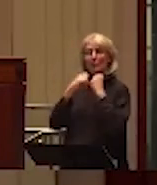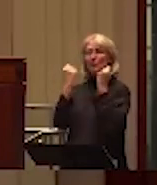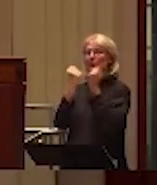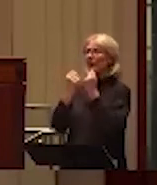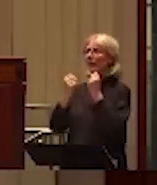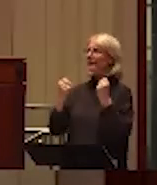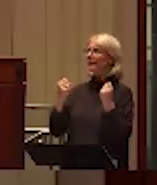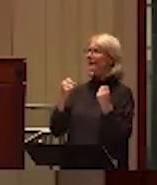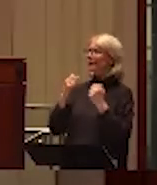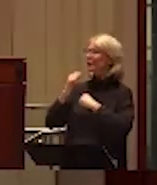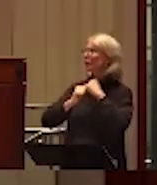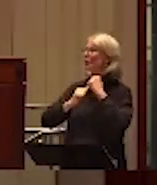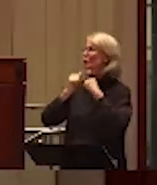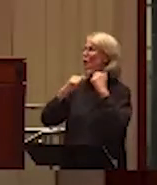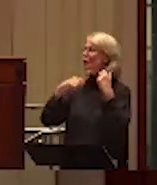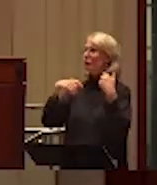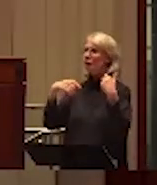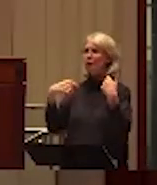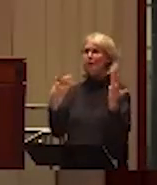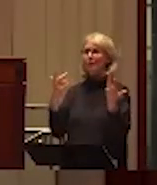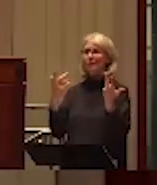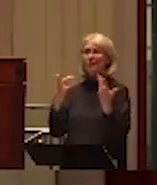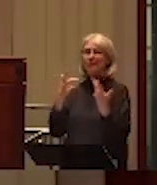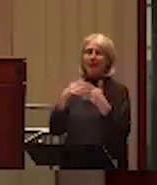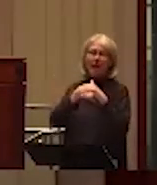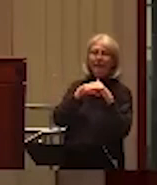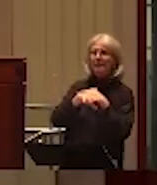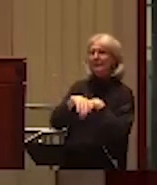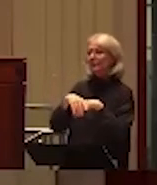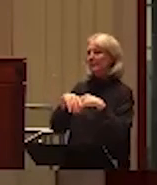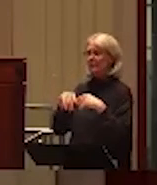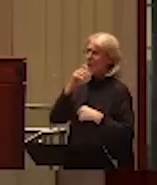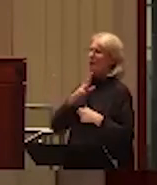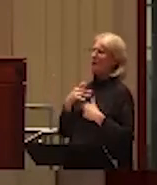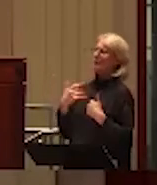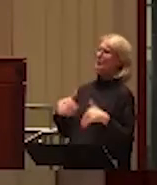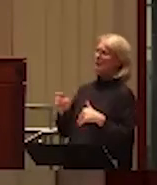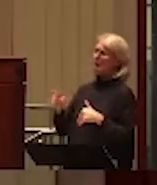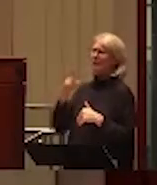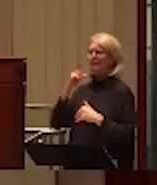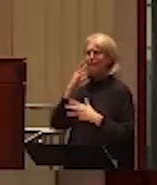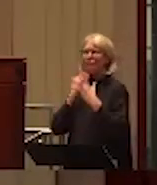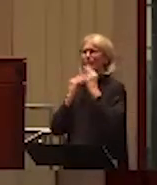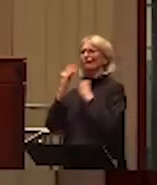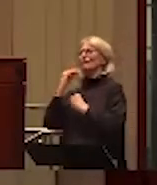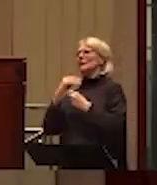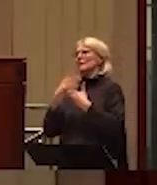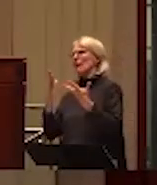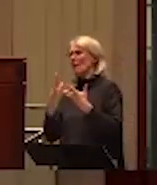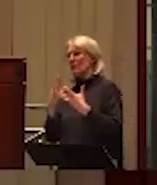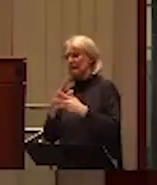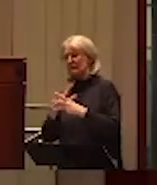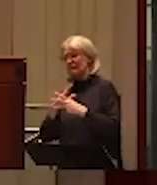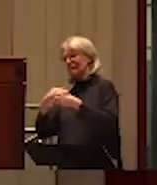have experienced a lot of oppression in society and the harms of patriarchal power. And so even in a